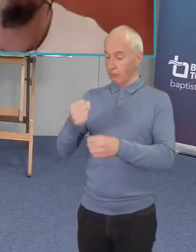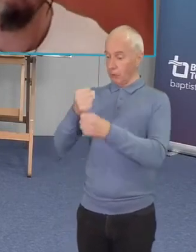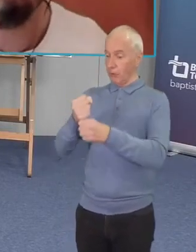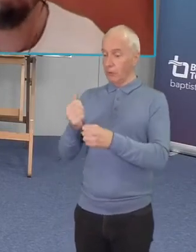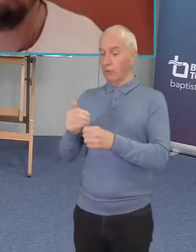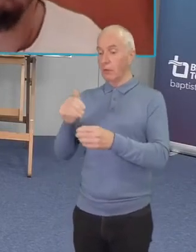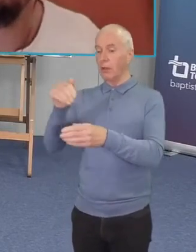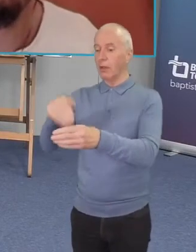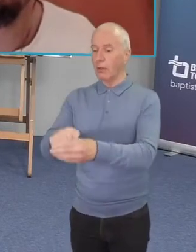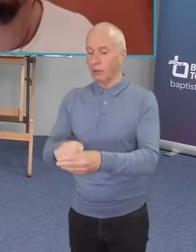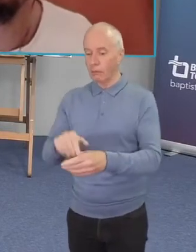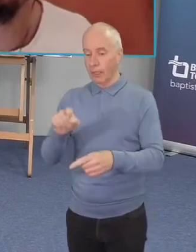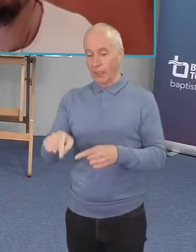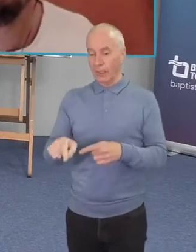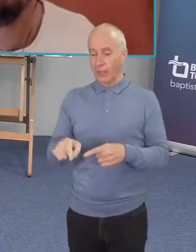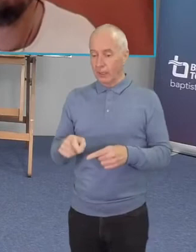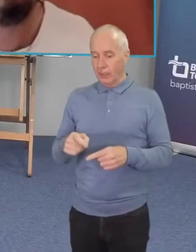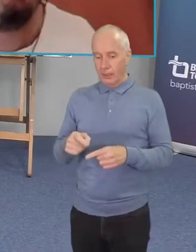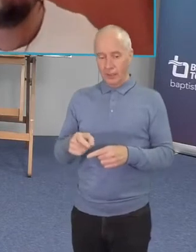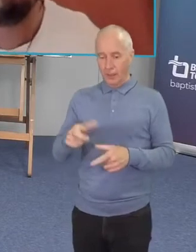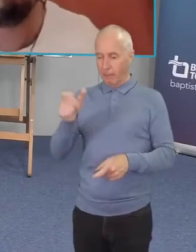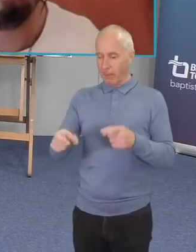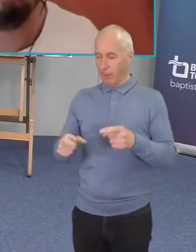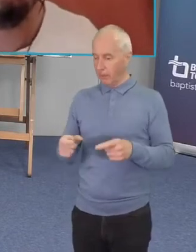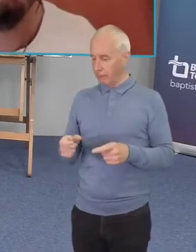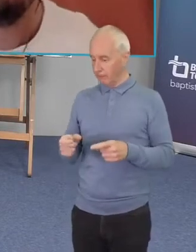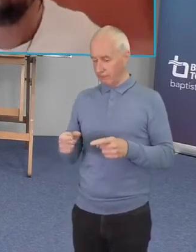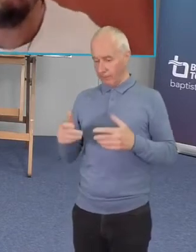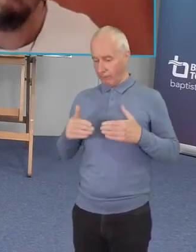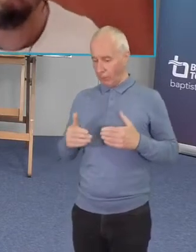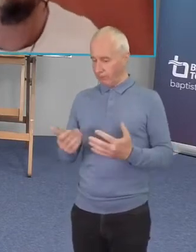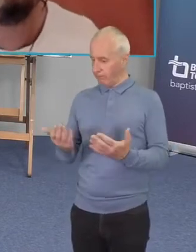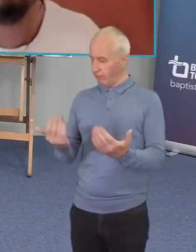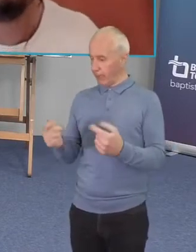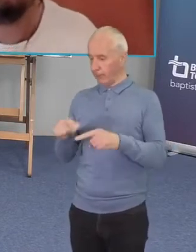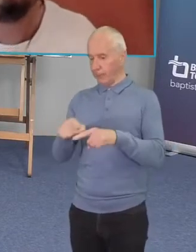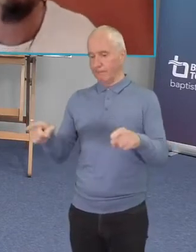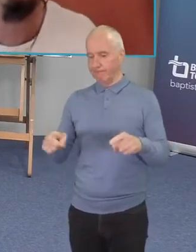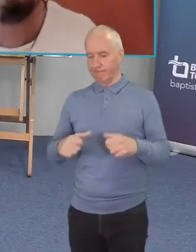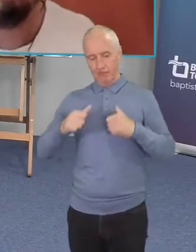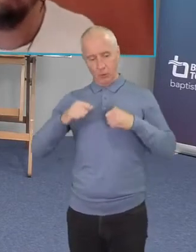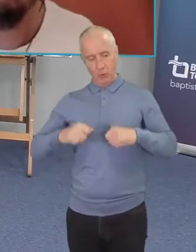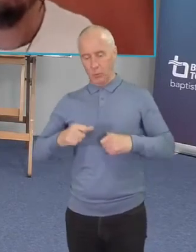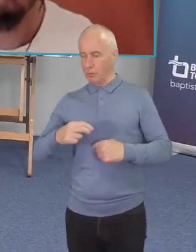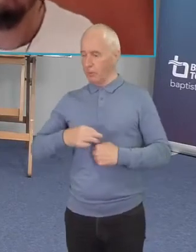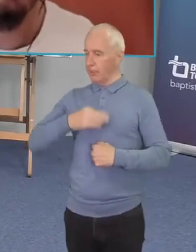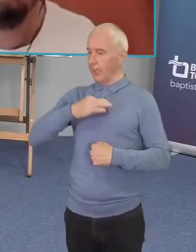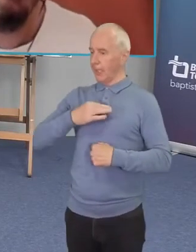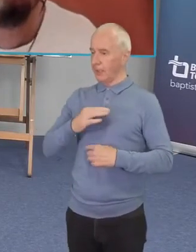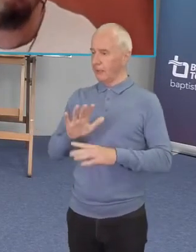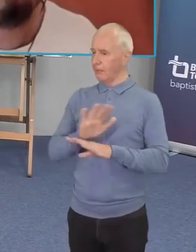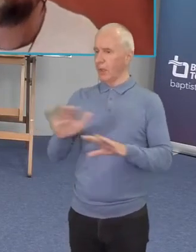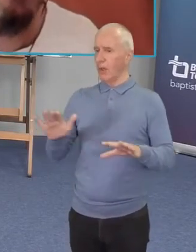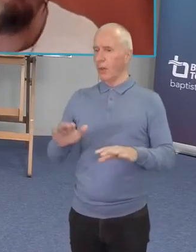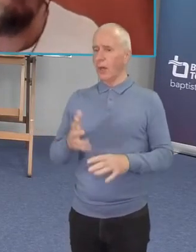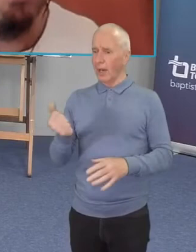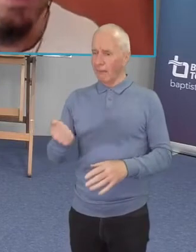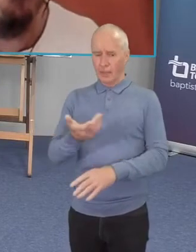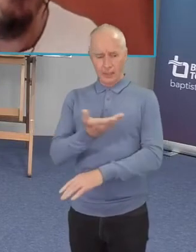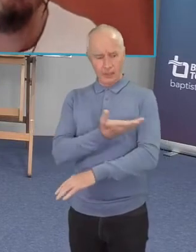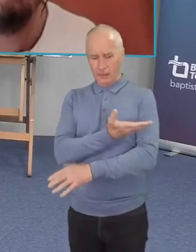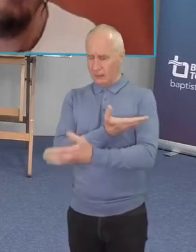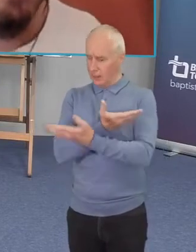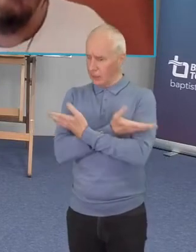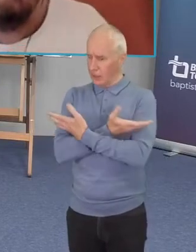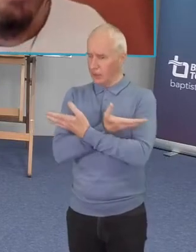greeting the folks coming in at the door uh instead of shirts suits and ties they had t-shirts on that said no perfect people